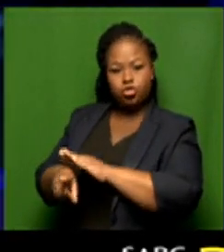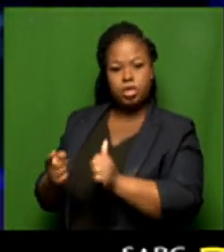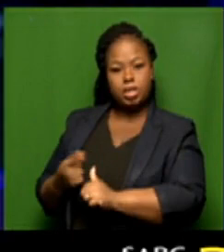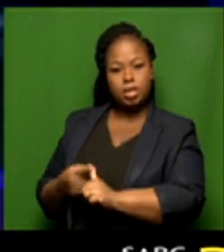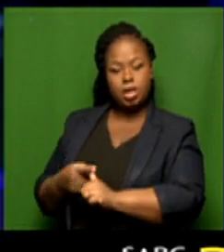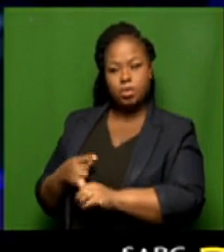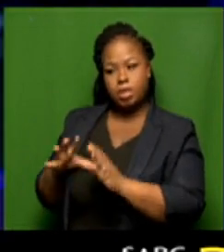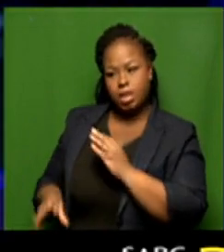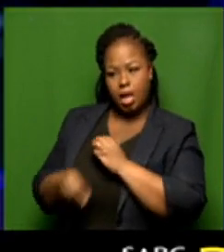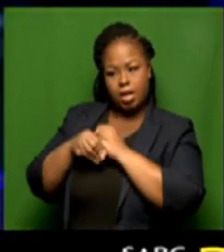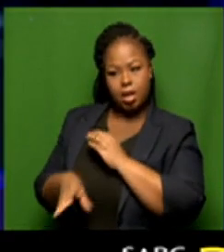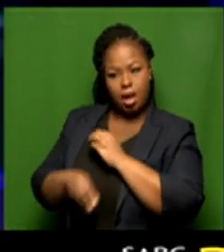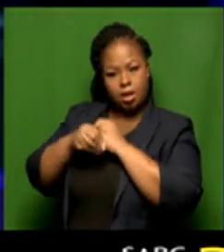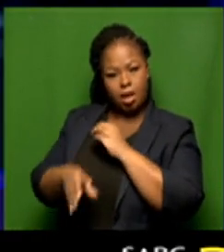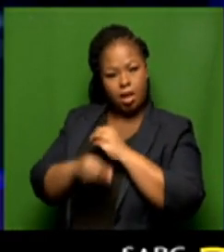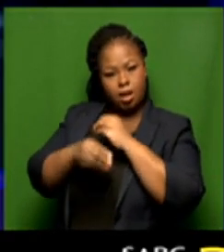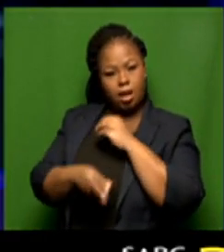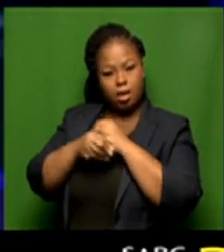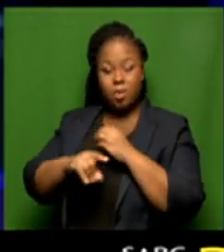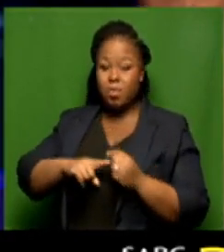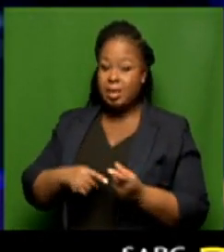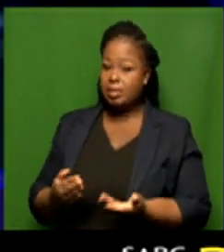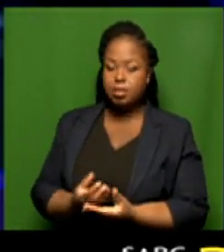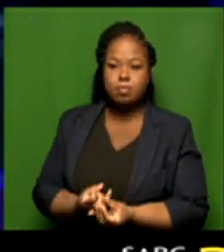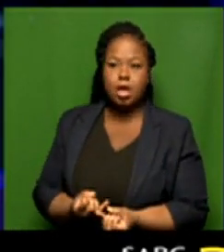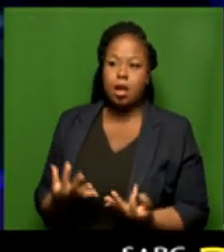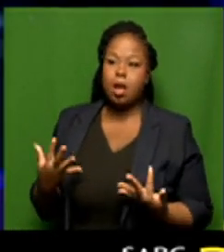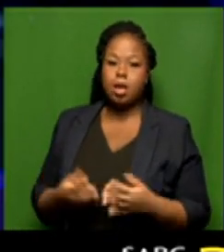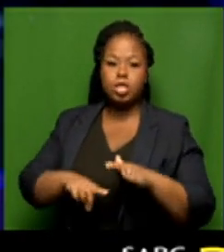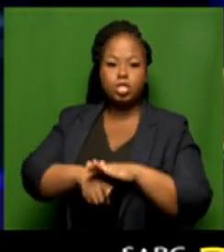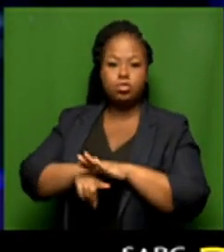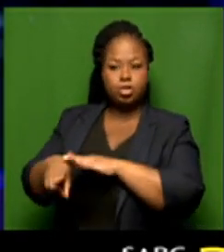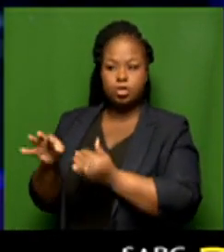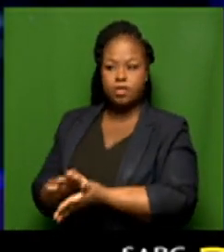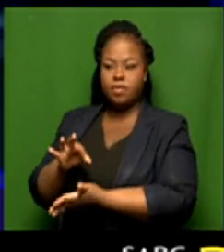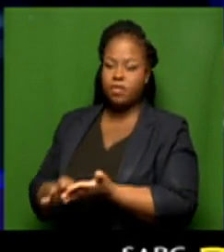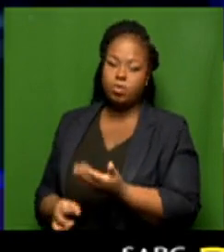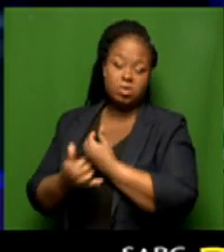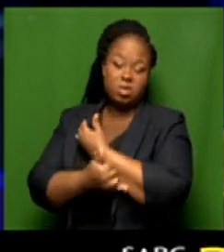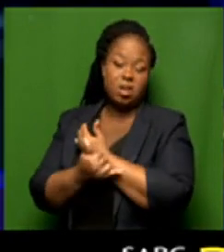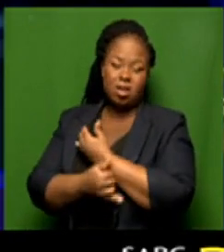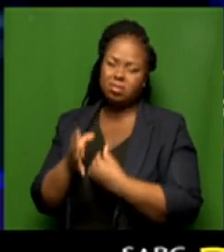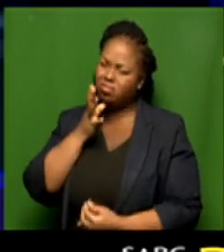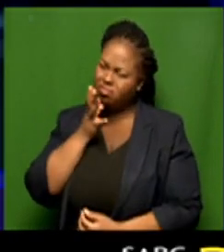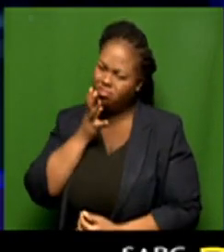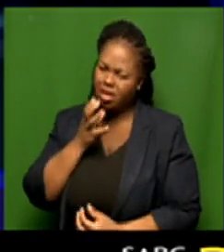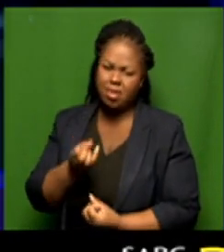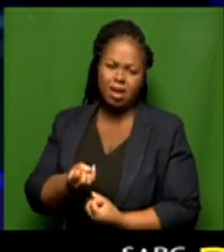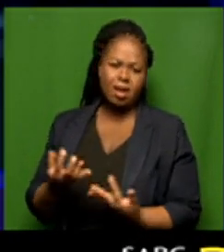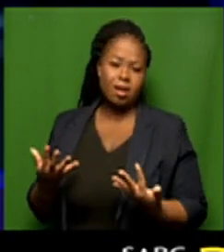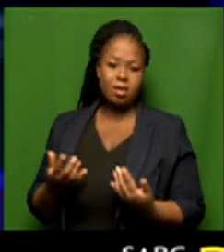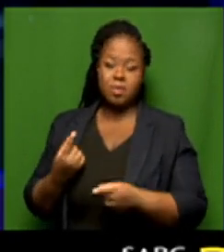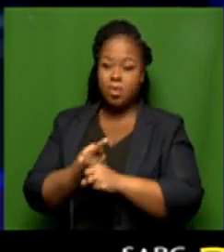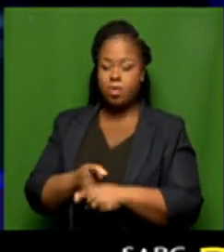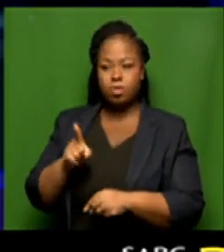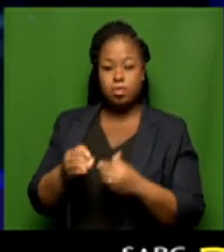counted and added to the results. Because there are, you know, there's so many voting districts around the country. mean, there are thousands of them. So, you